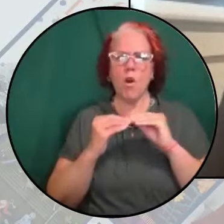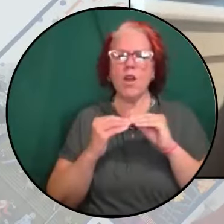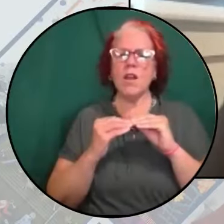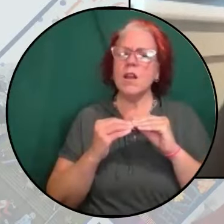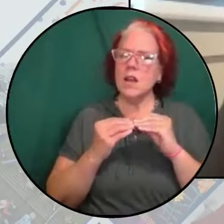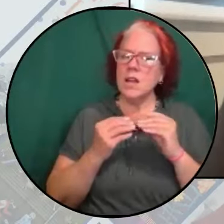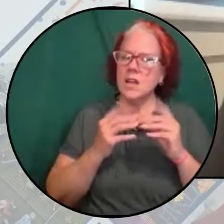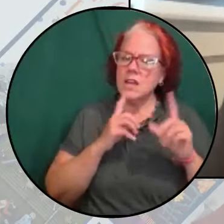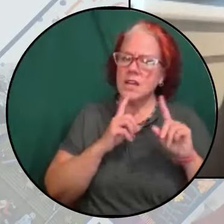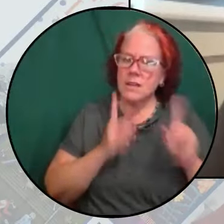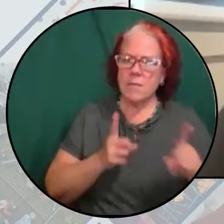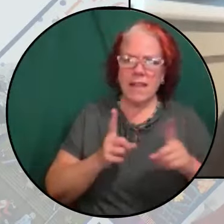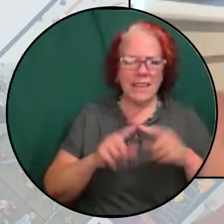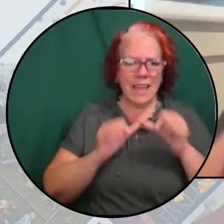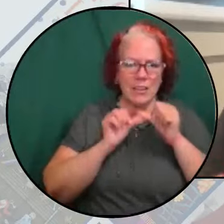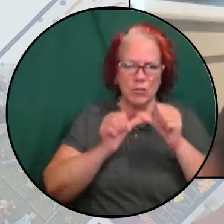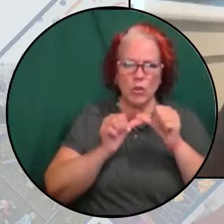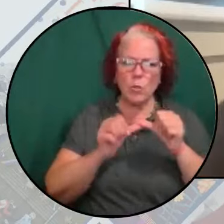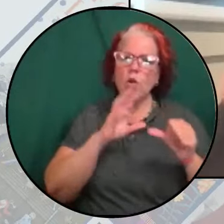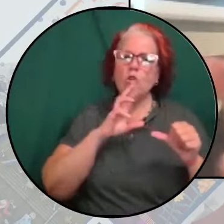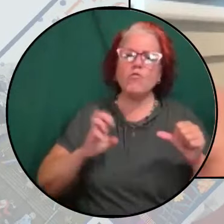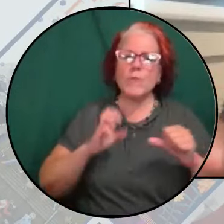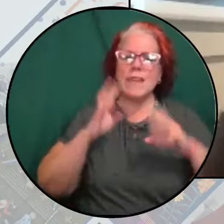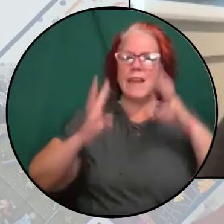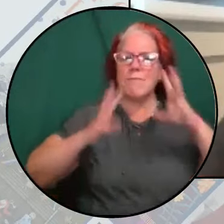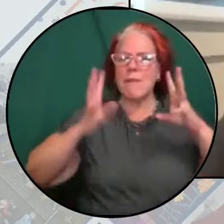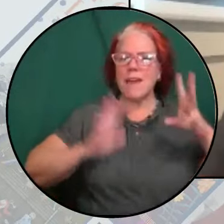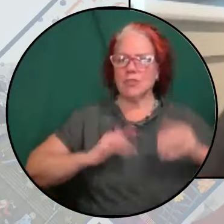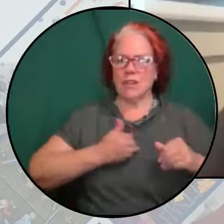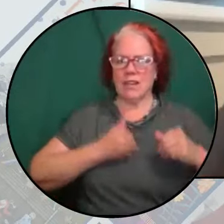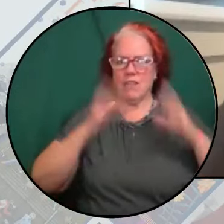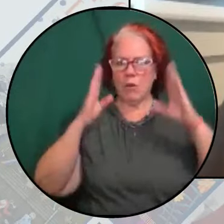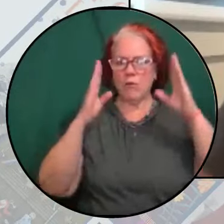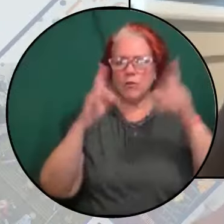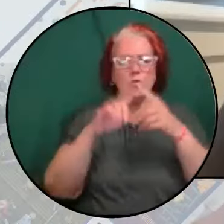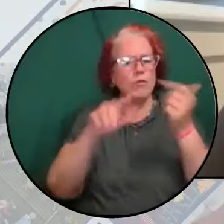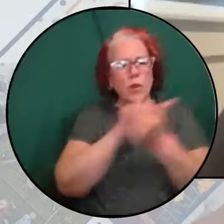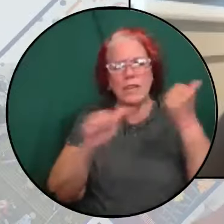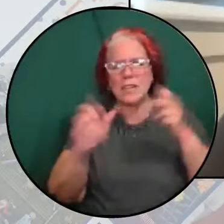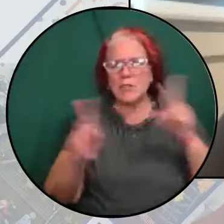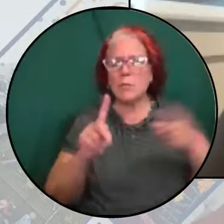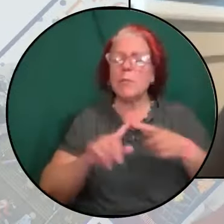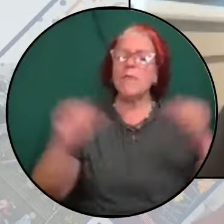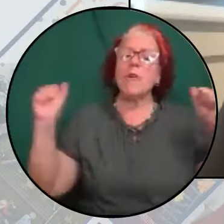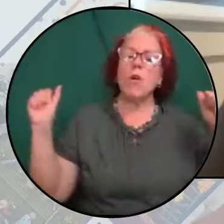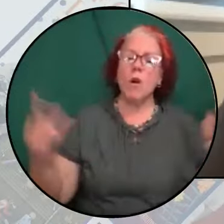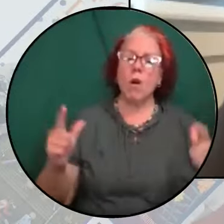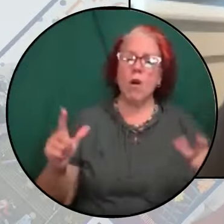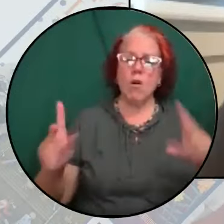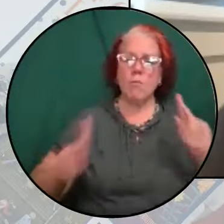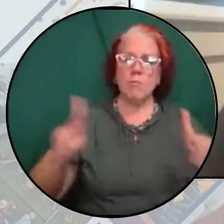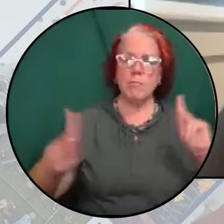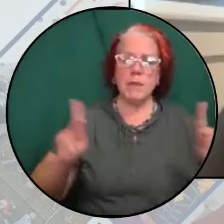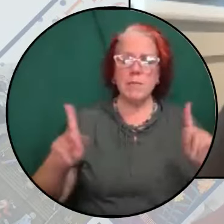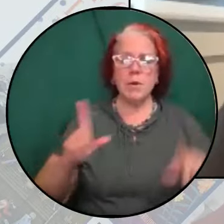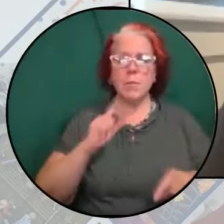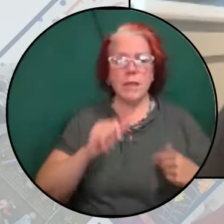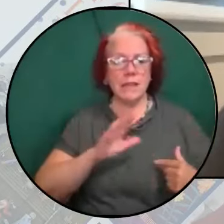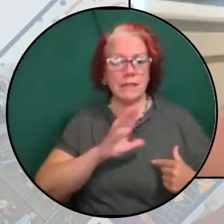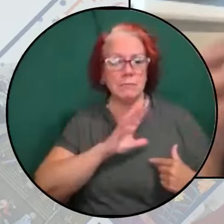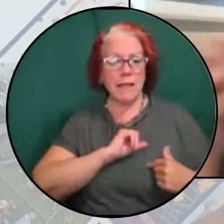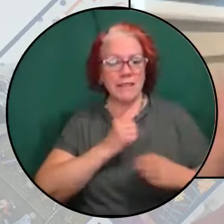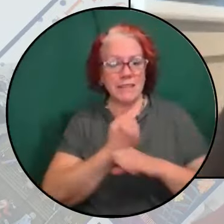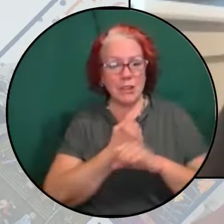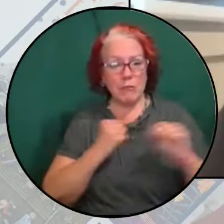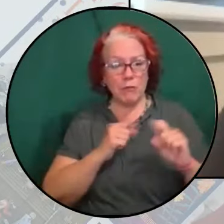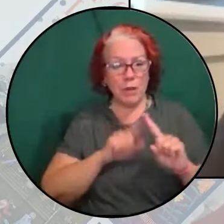and durable reimagining of the future for each of our people, for all people. Because the future of Palestinian freedom